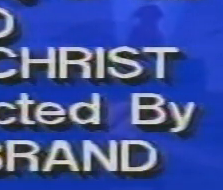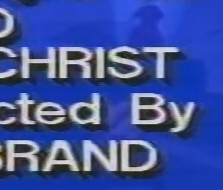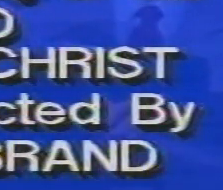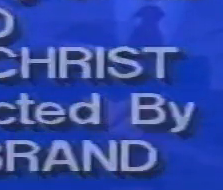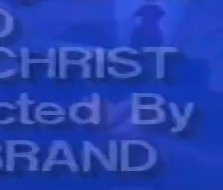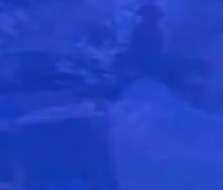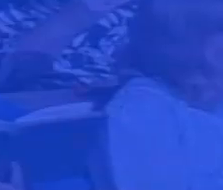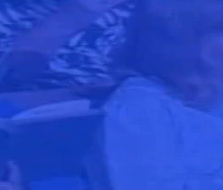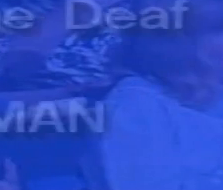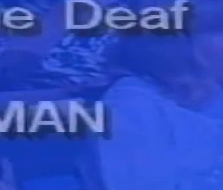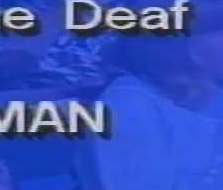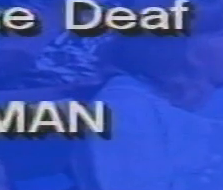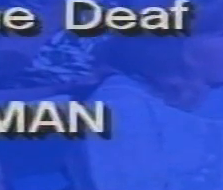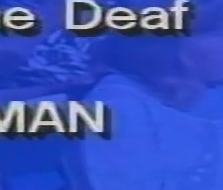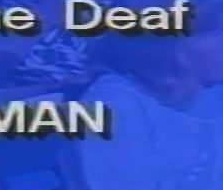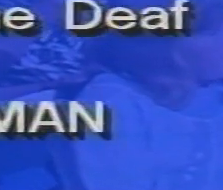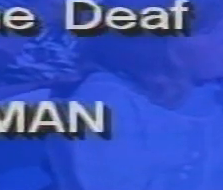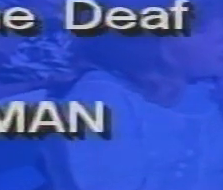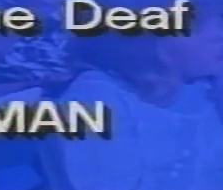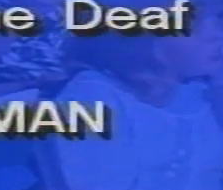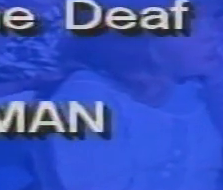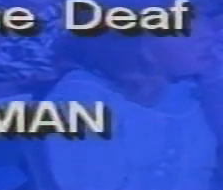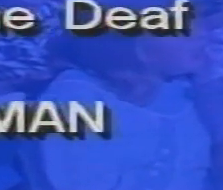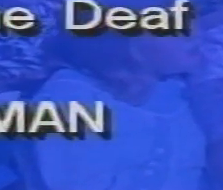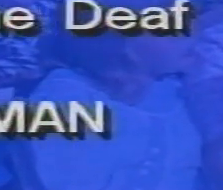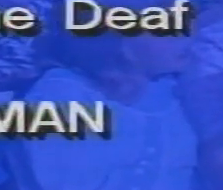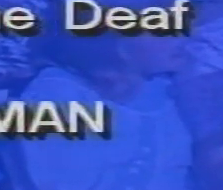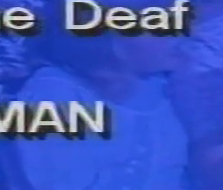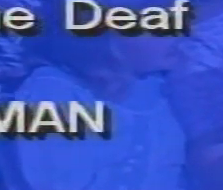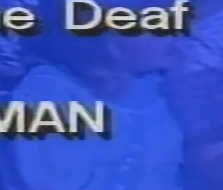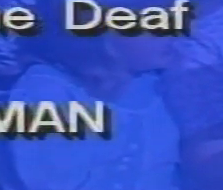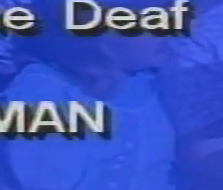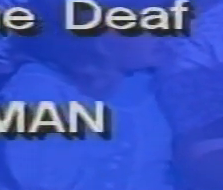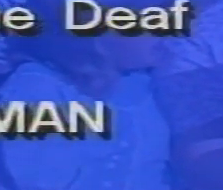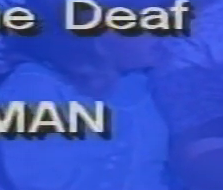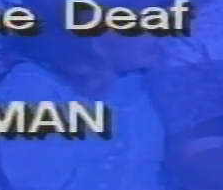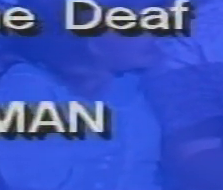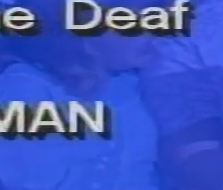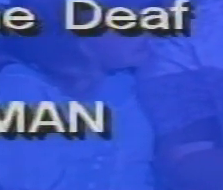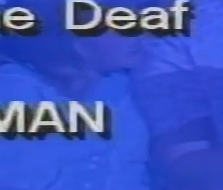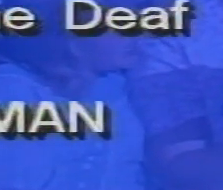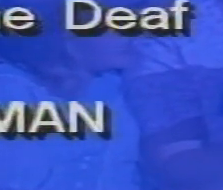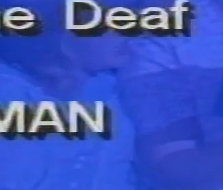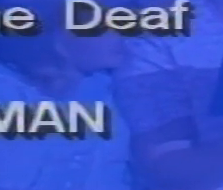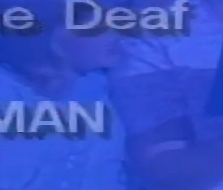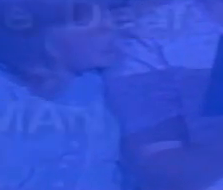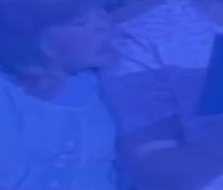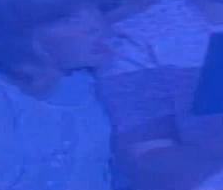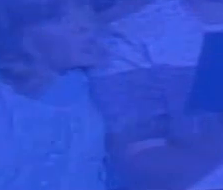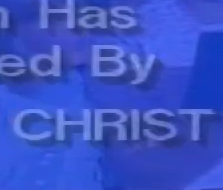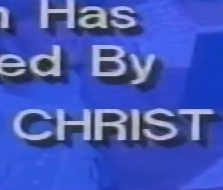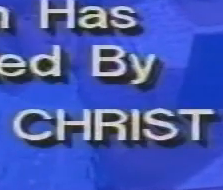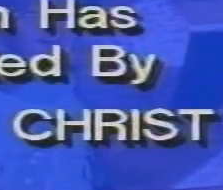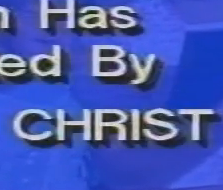Won't it be grand to hear him say Well done